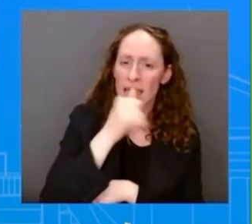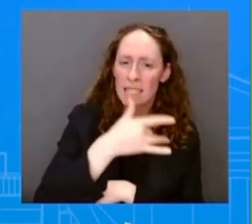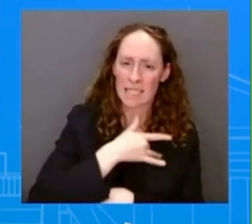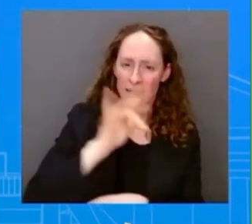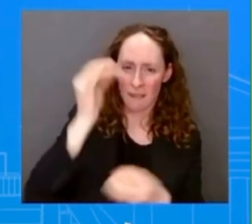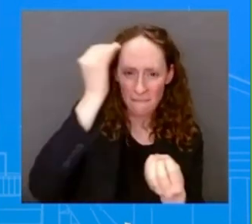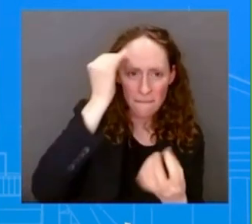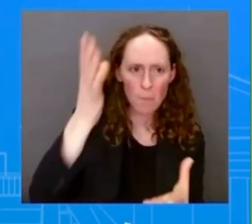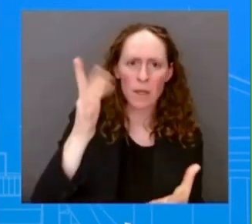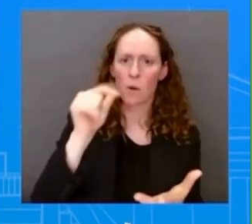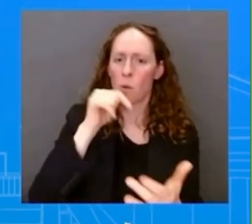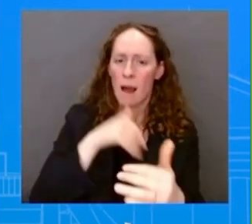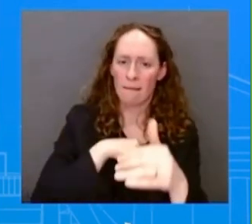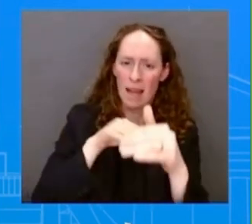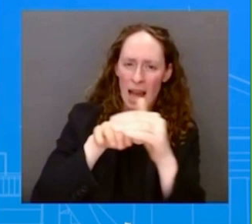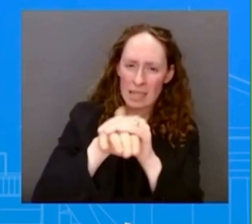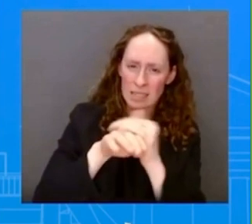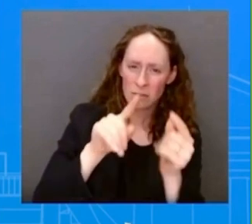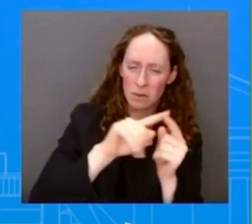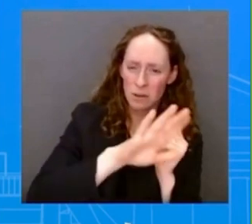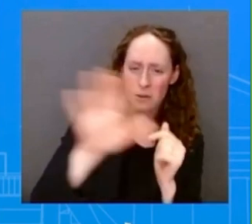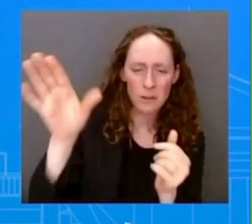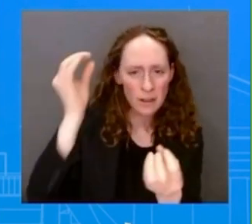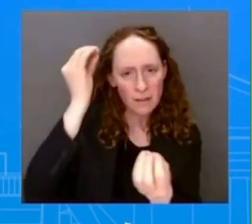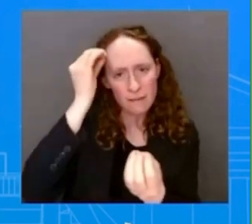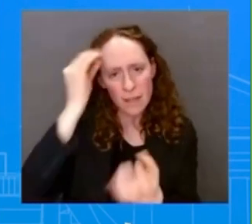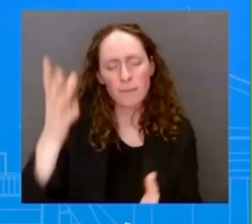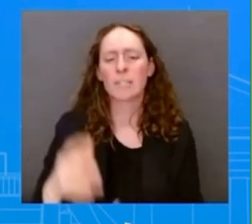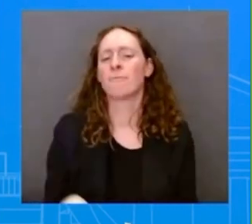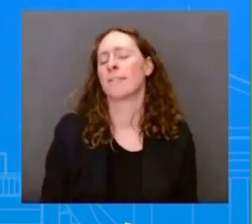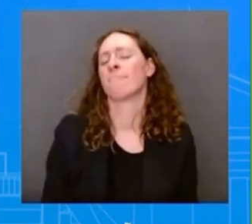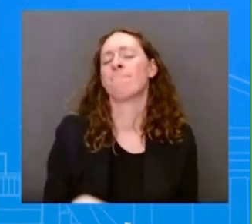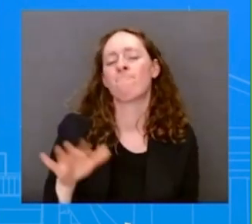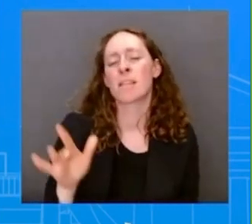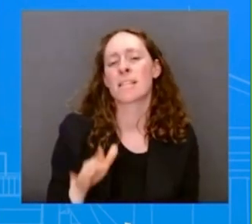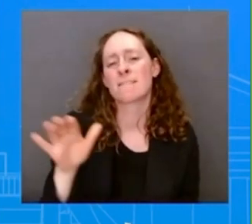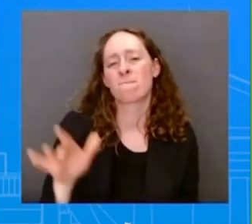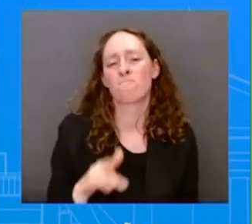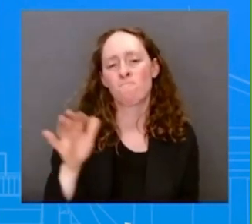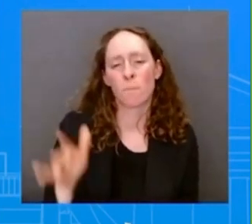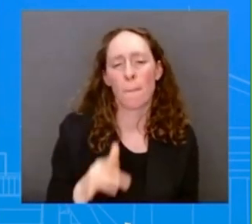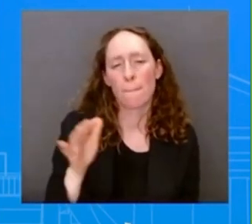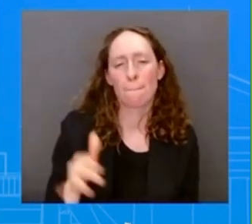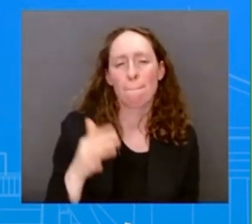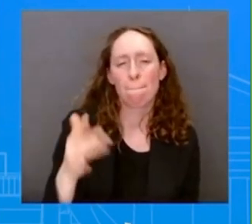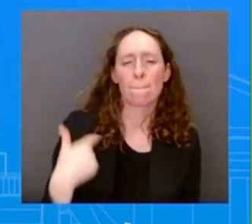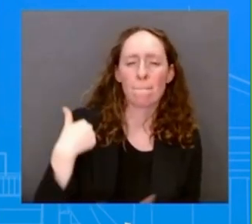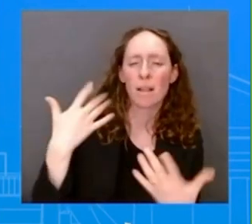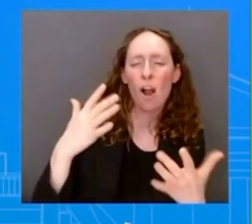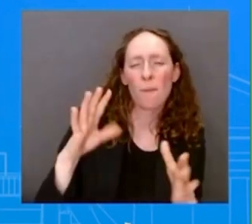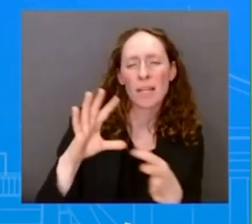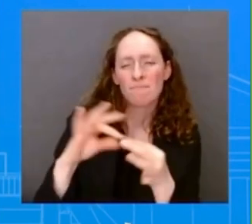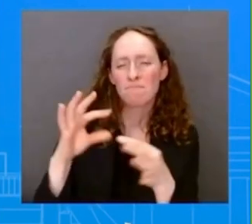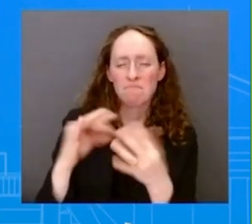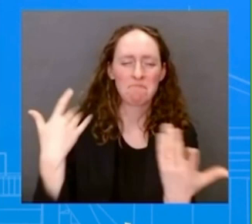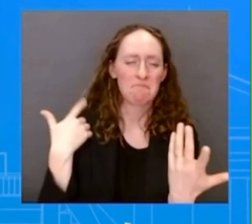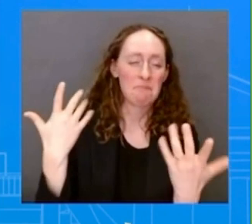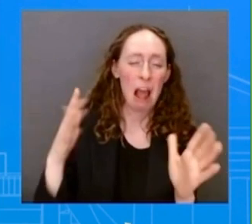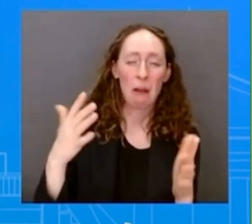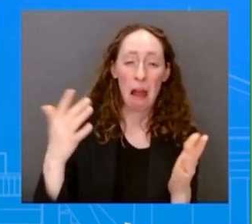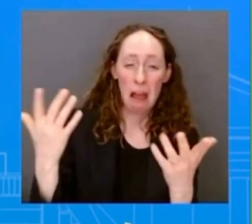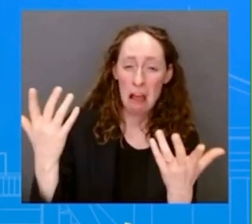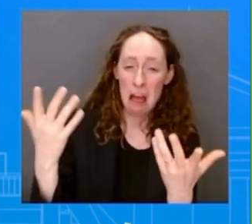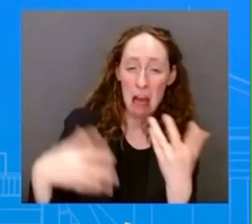I don't want to go beyond what we've said in the past here. We certainly have concerns over this particular app on government